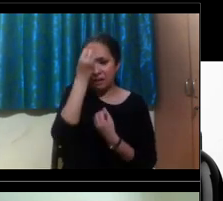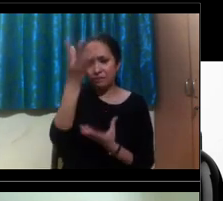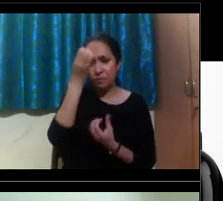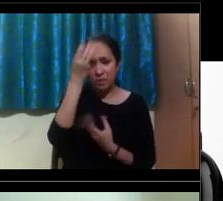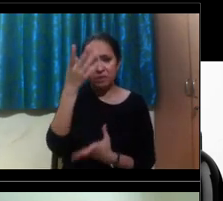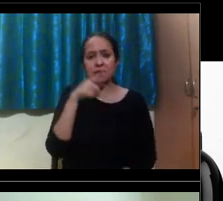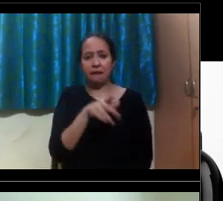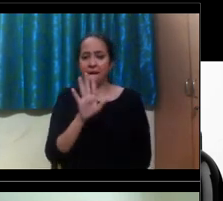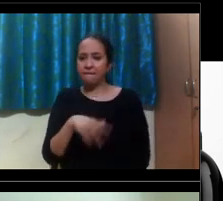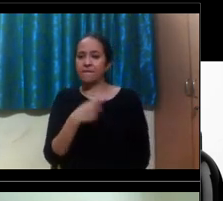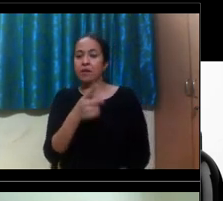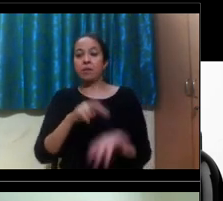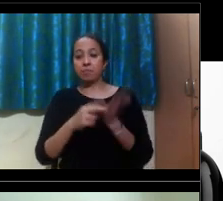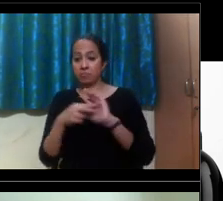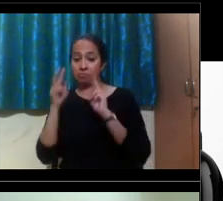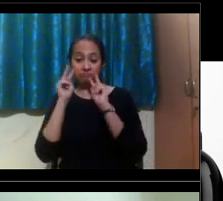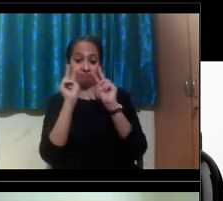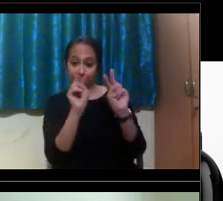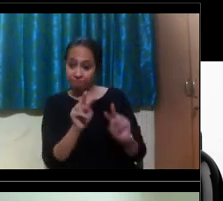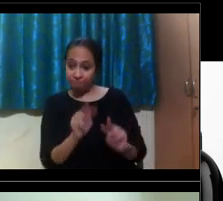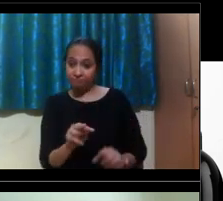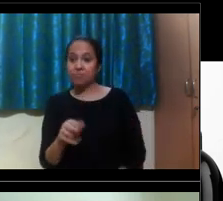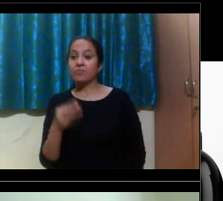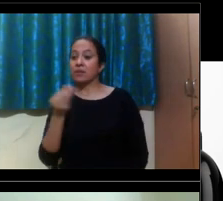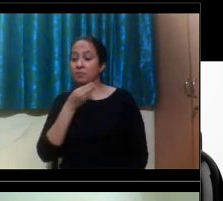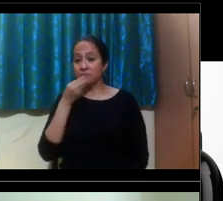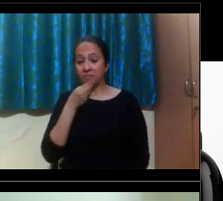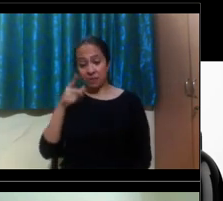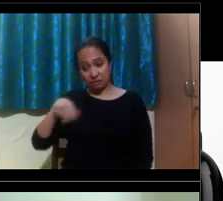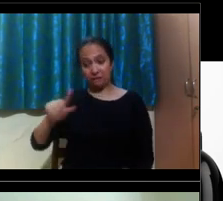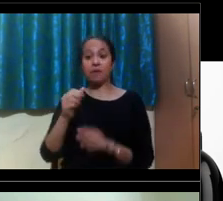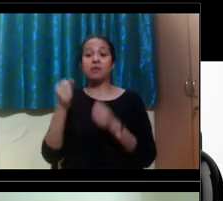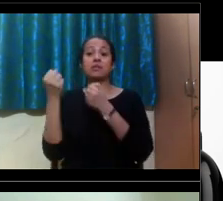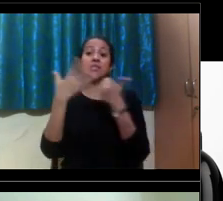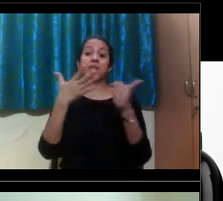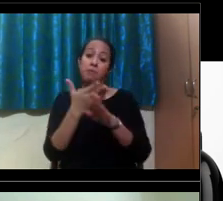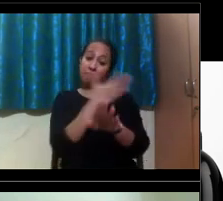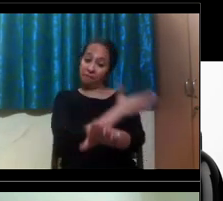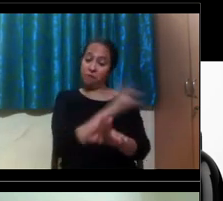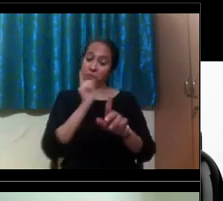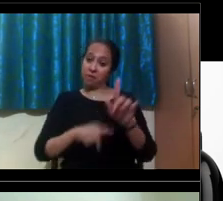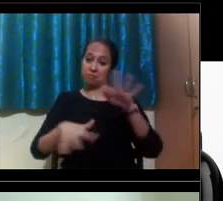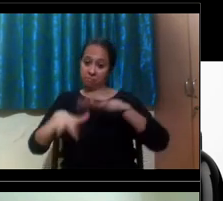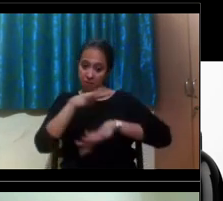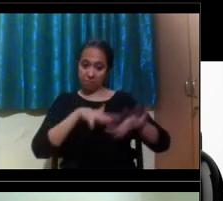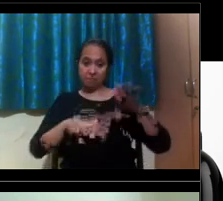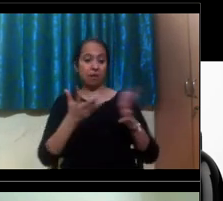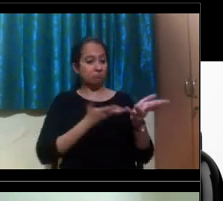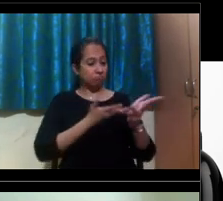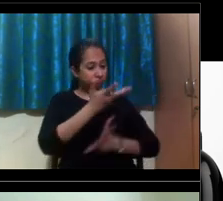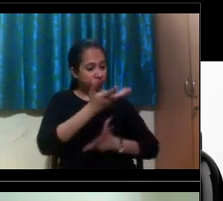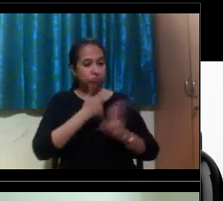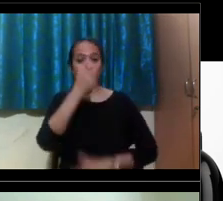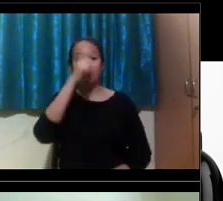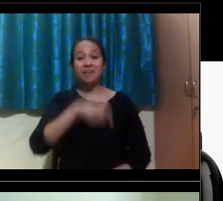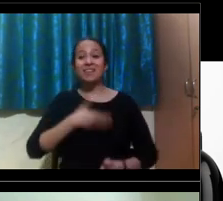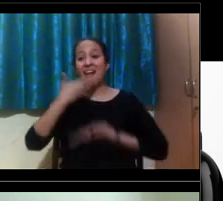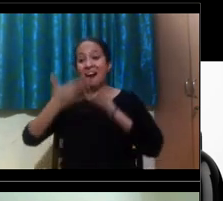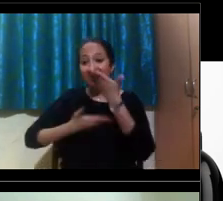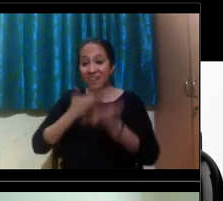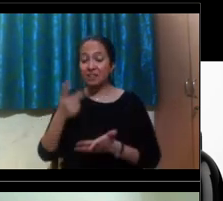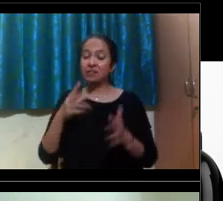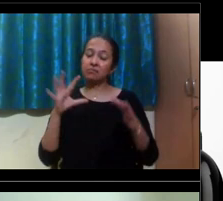are. And we would recommend at least planning six months in advance with your advisor and with the testing organization